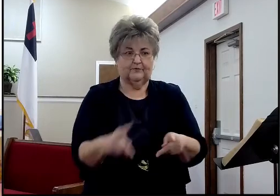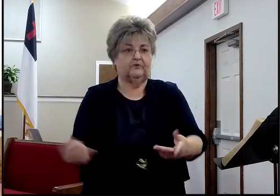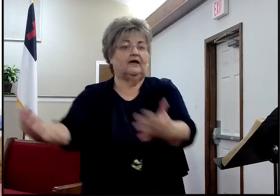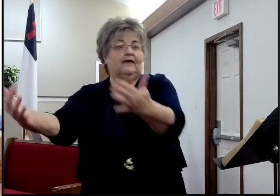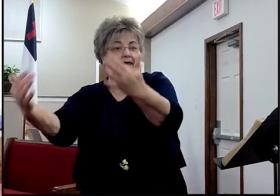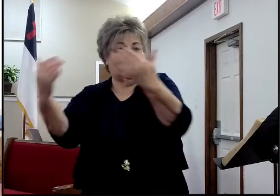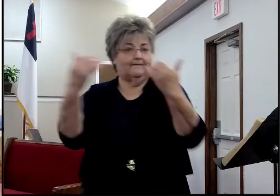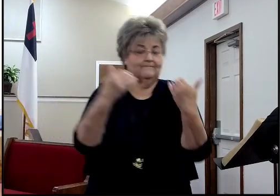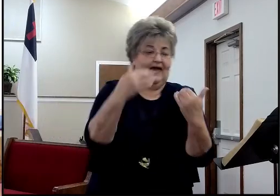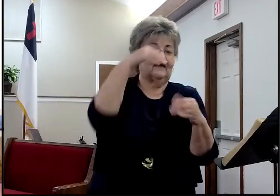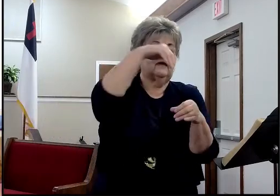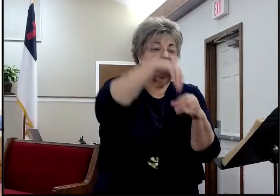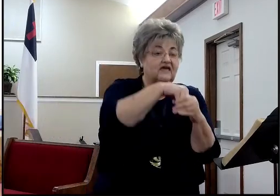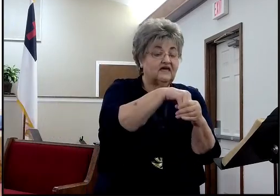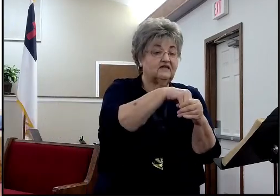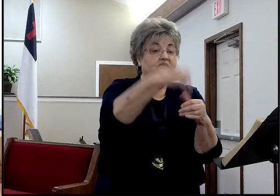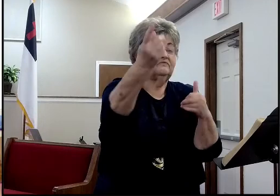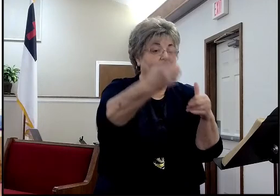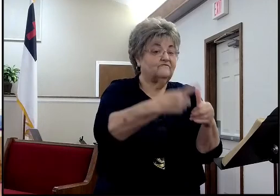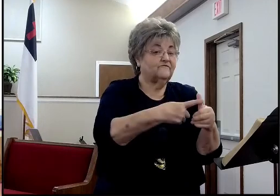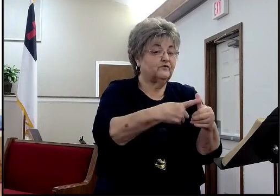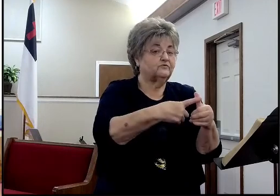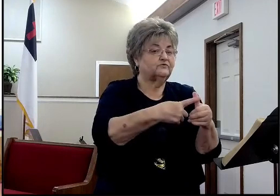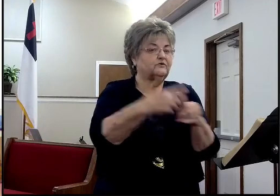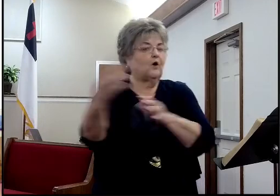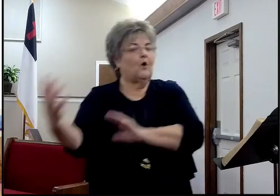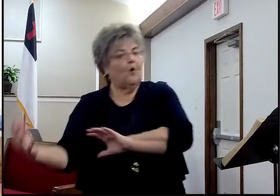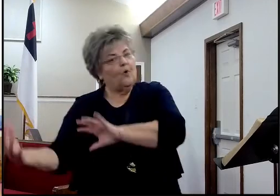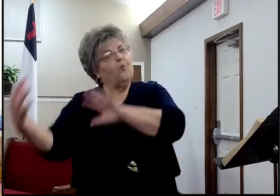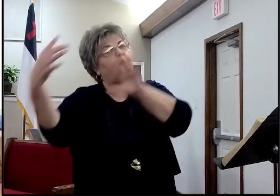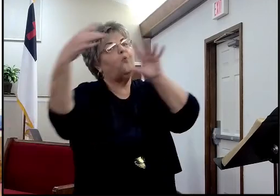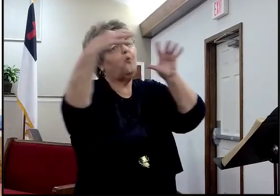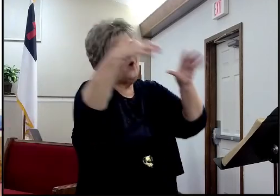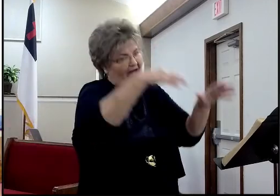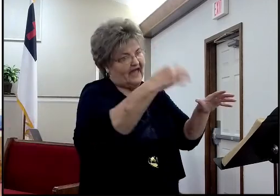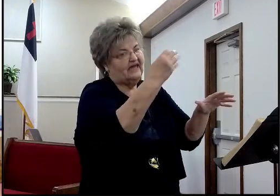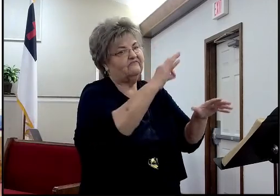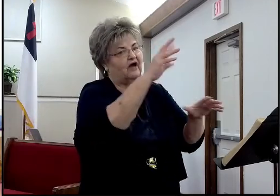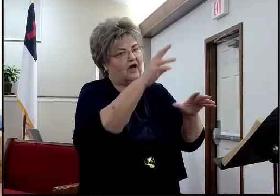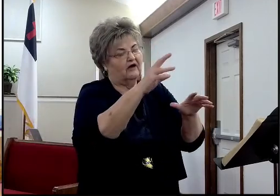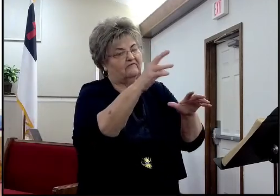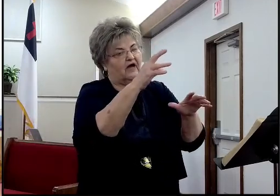remember that Ezra is not present, and this is 50 years before,